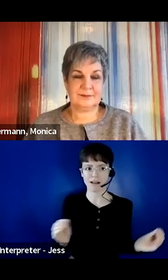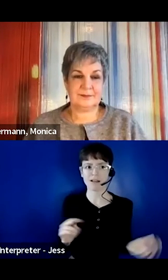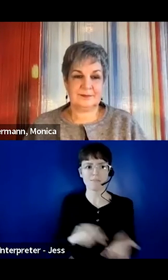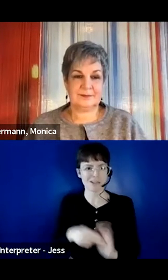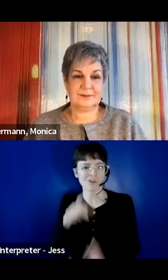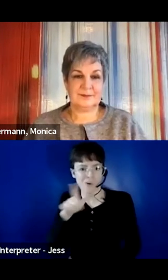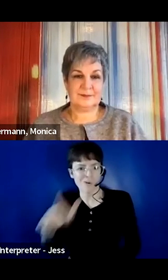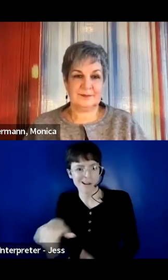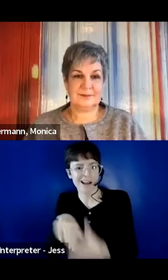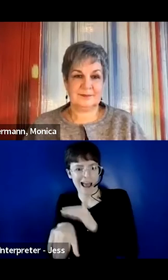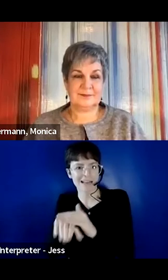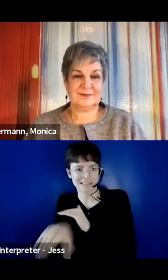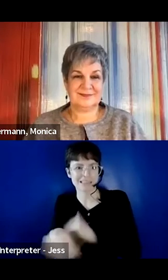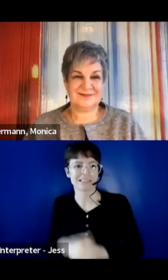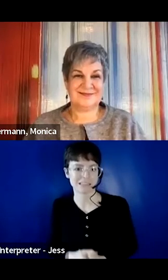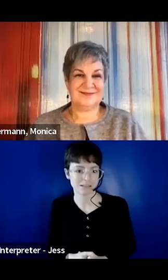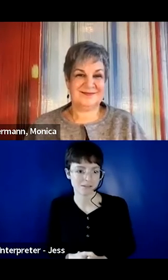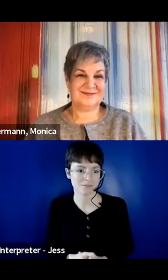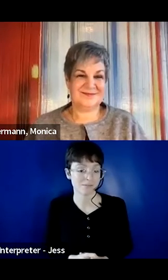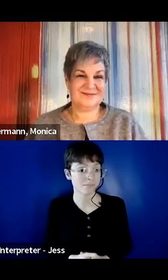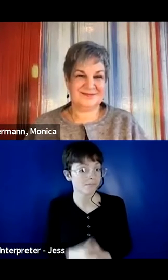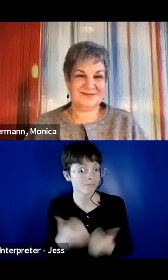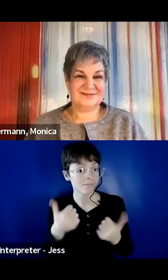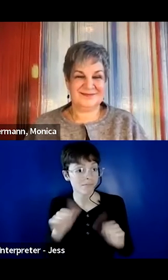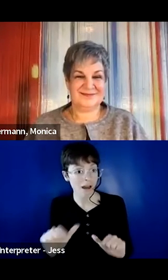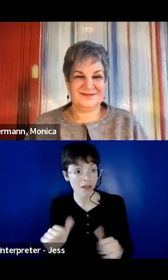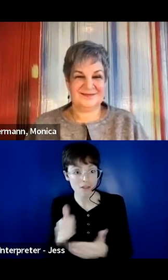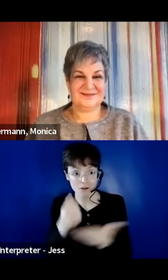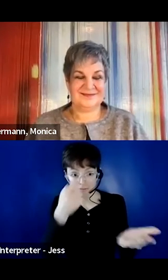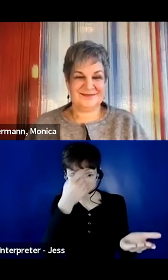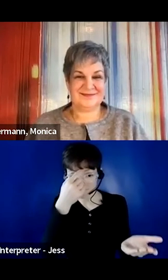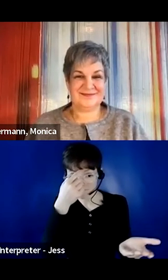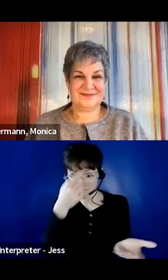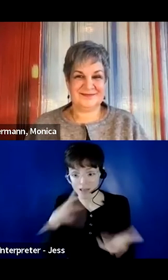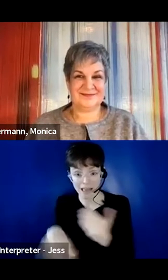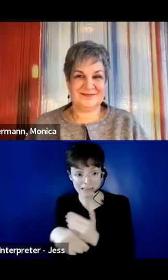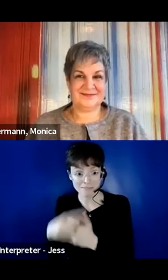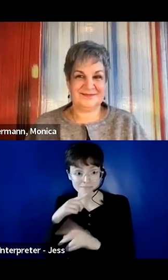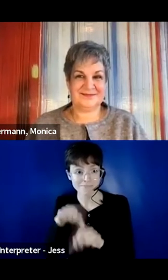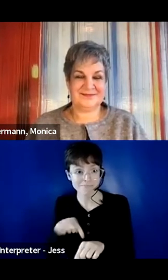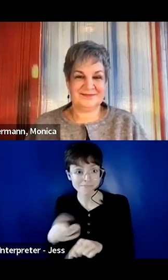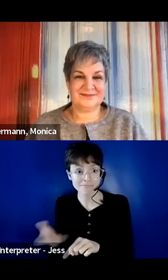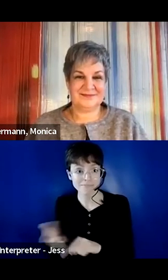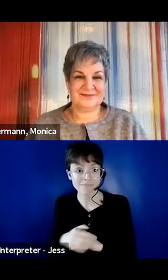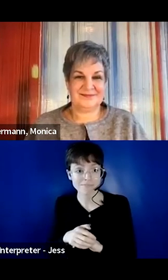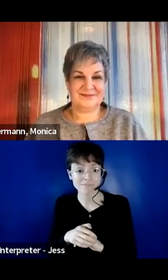Okay. Any other thoughts before we move on to the next question? I know we're getting down to the wire here.